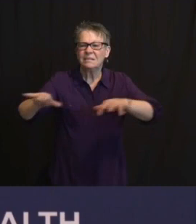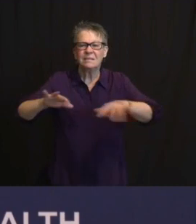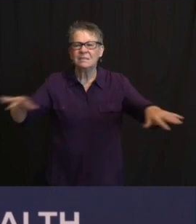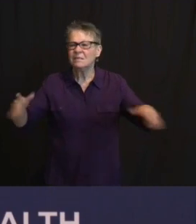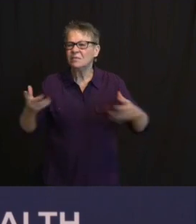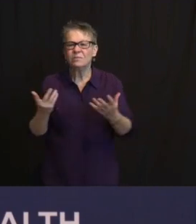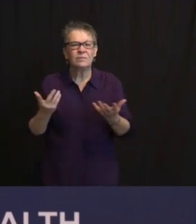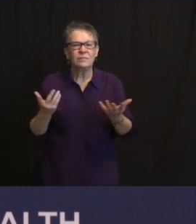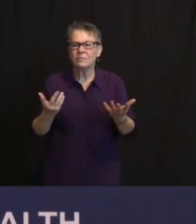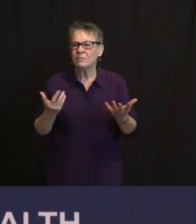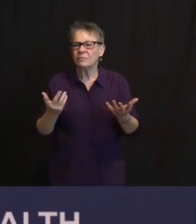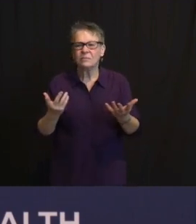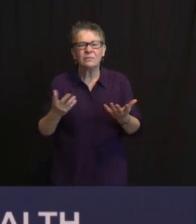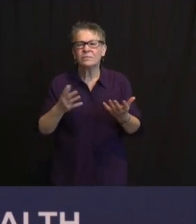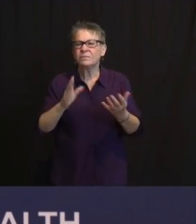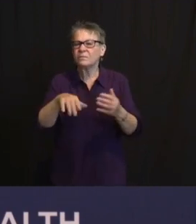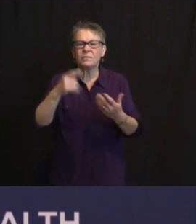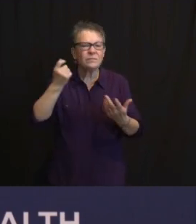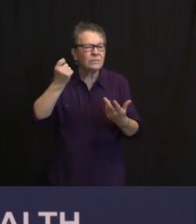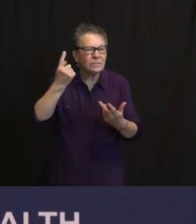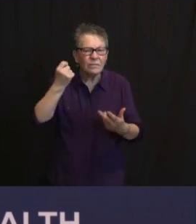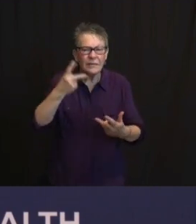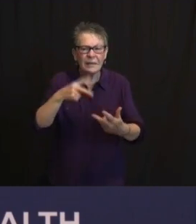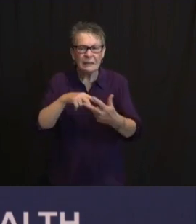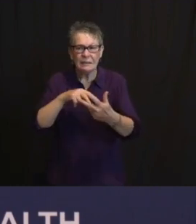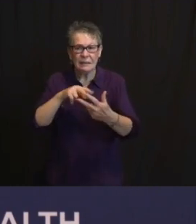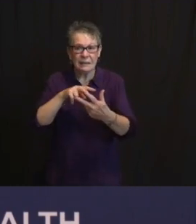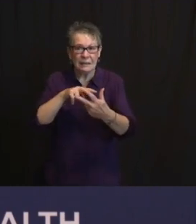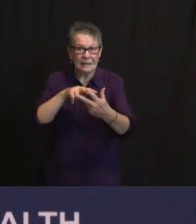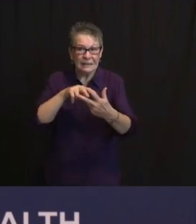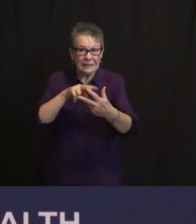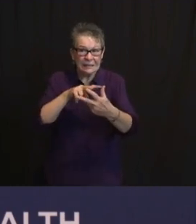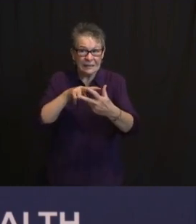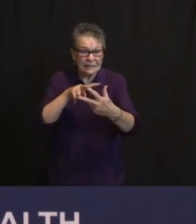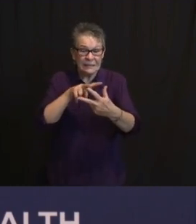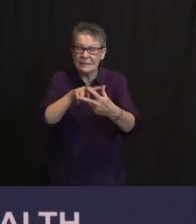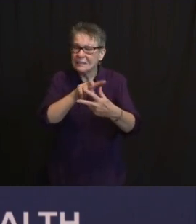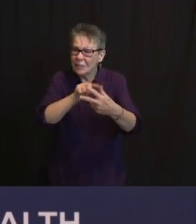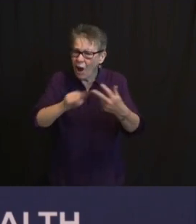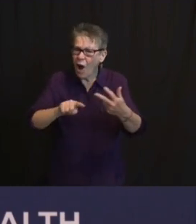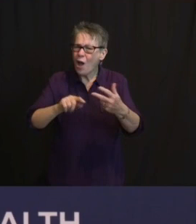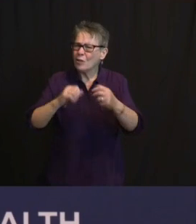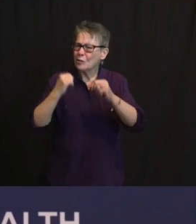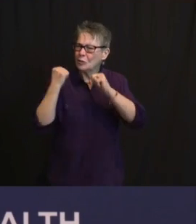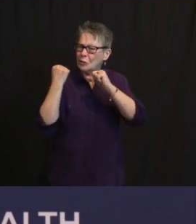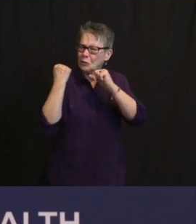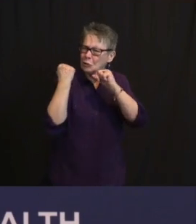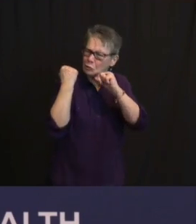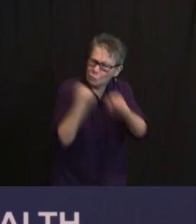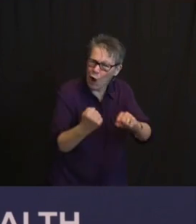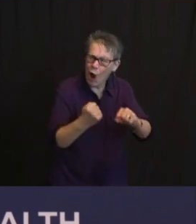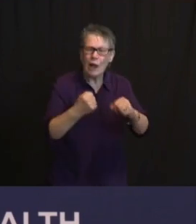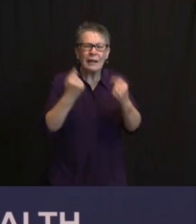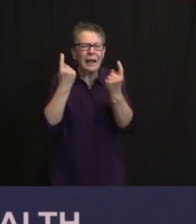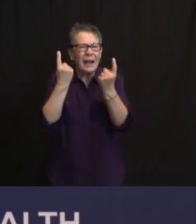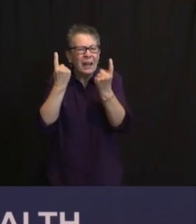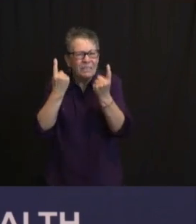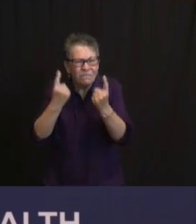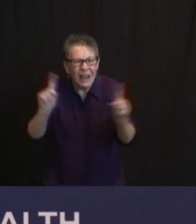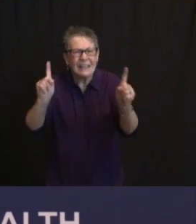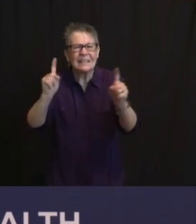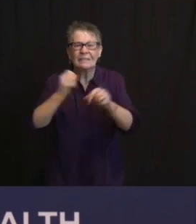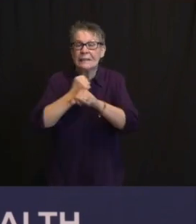VACCINES AGAINST COVID-19. ALL THREE OF THEM ARE SAFE. ALL THREE OF THEM ARE WORK. LINE UP AS SOON AS YOU CAN AND GET THEM. BUT